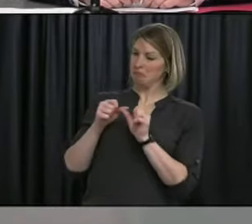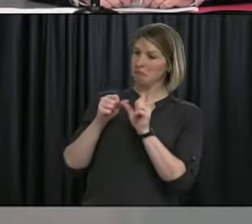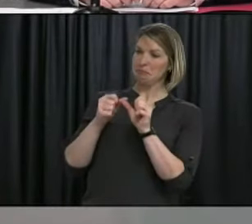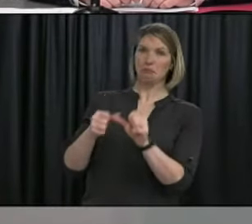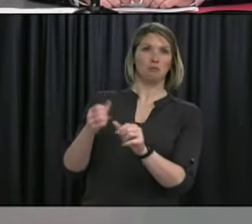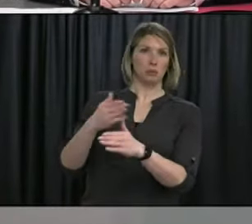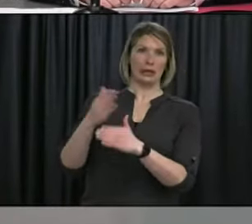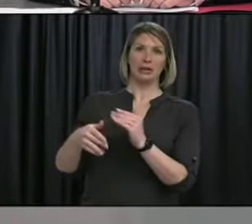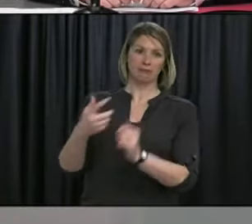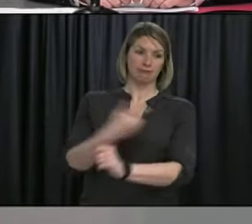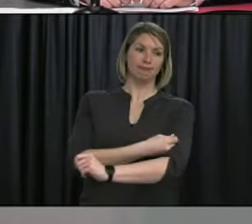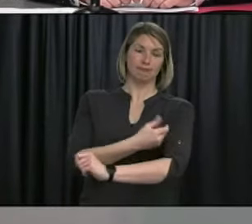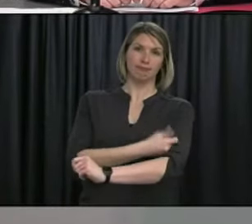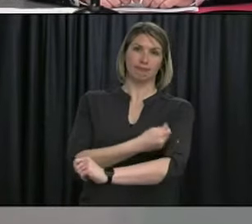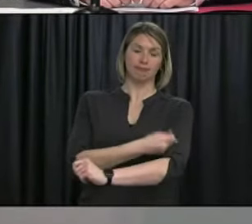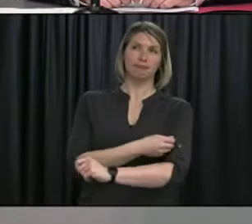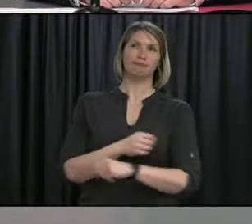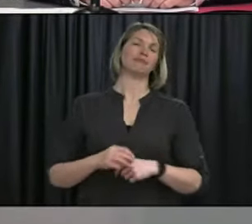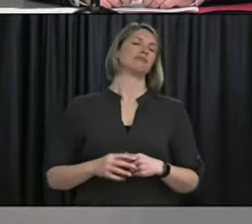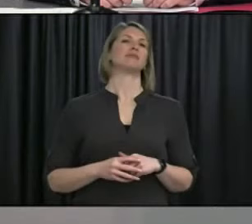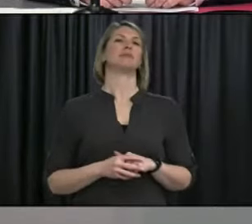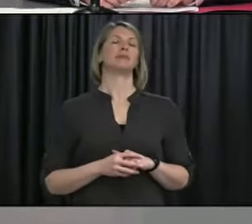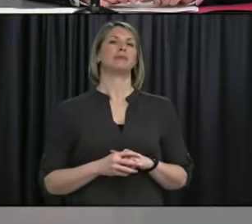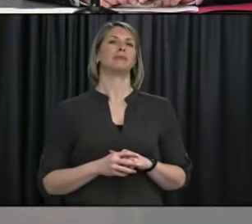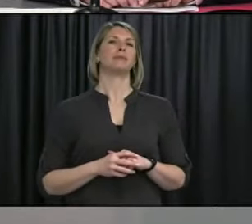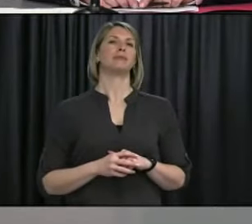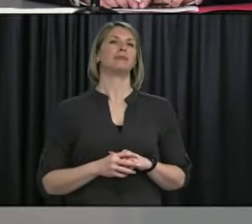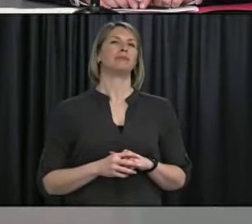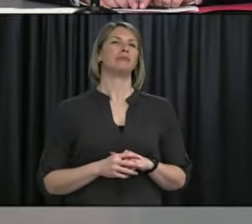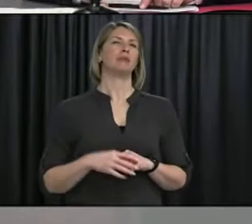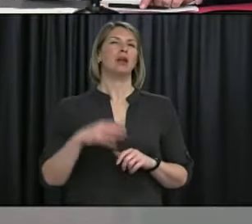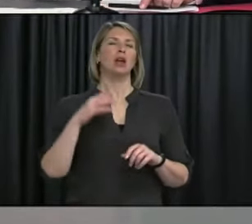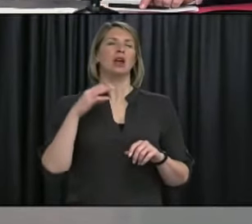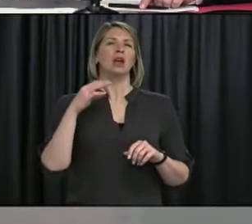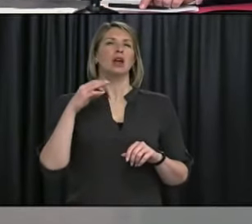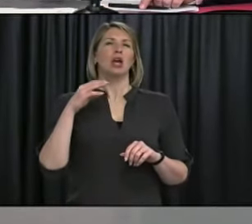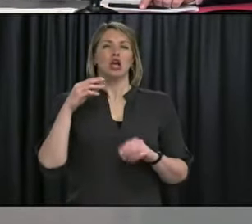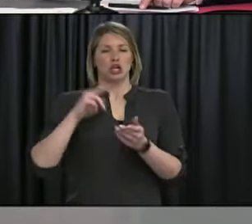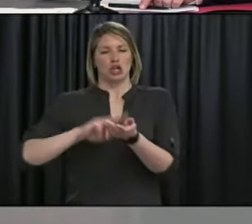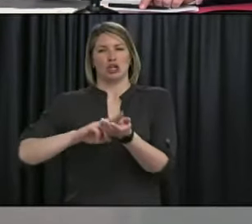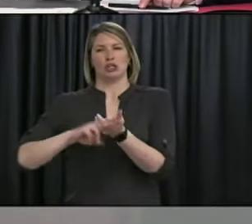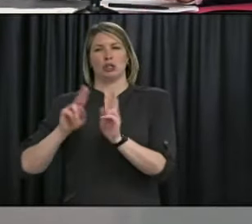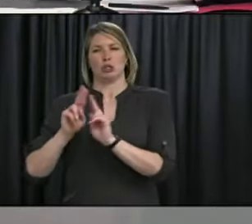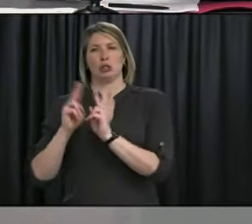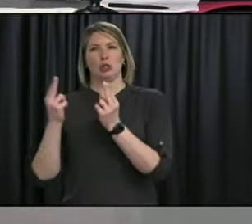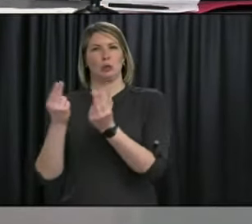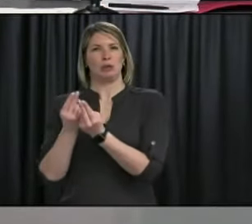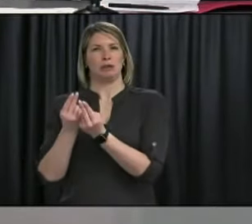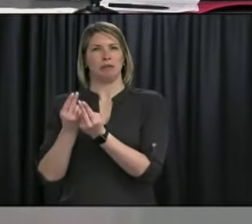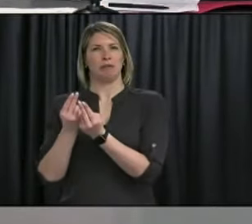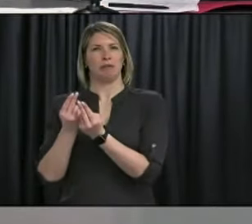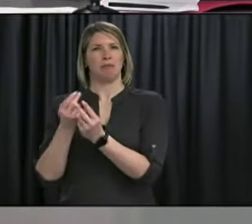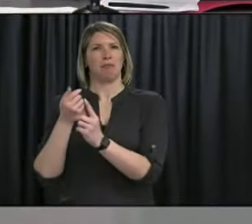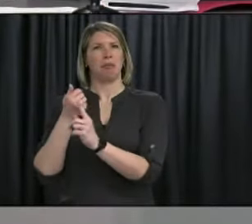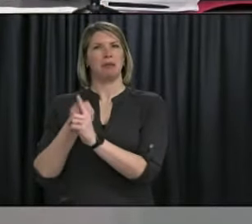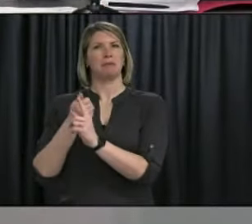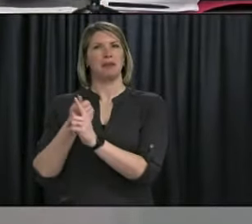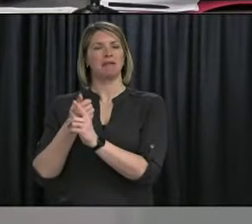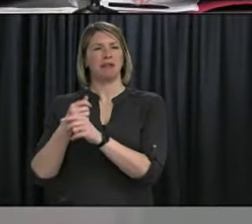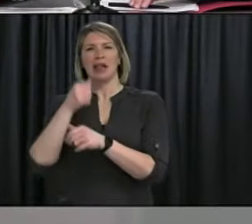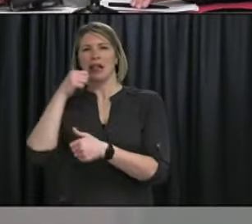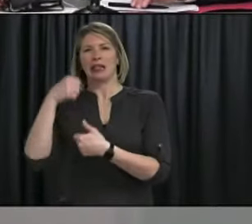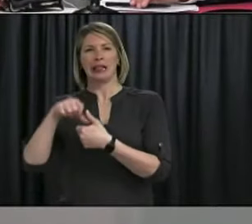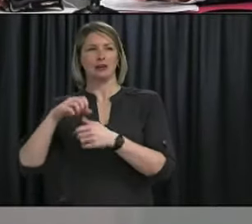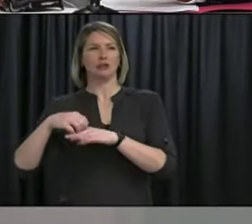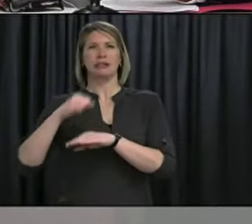Thank you. premier, the registered nurses union has sent a letter to you about nursing shortages impacting care in communities across Newfoundland and